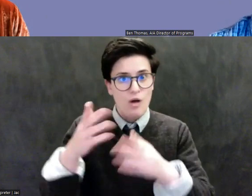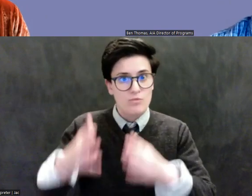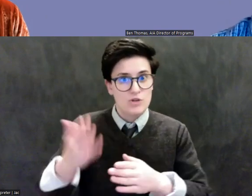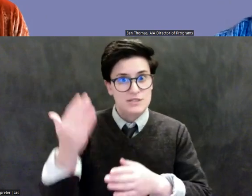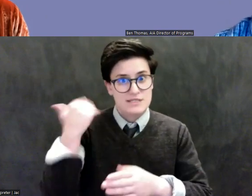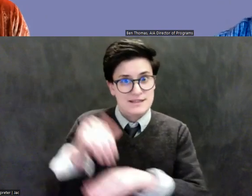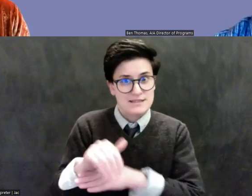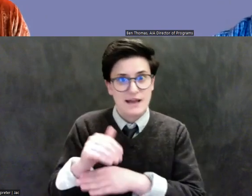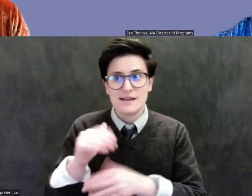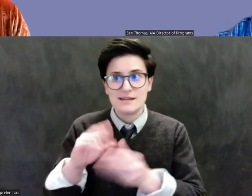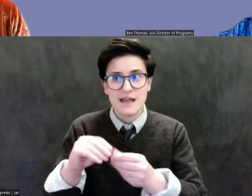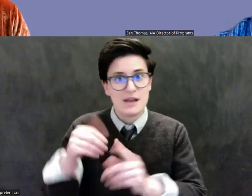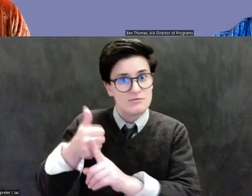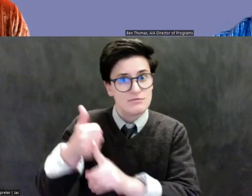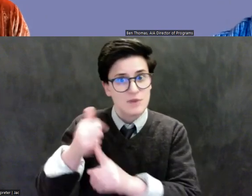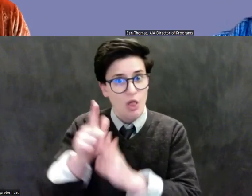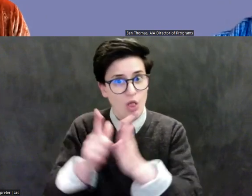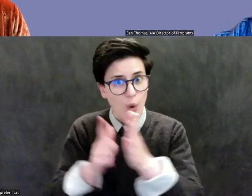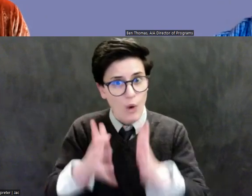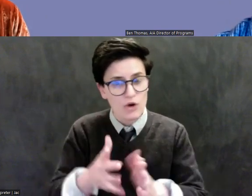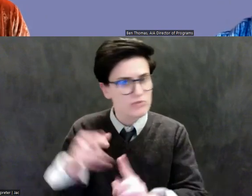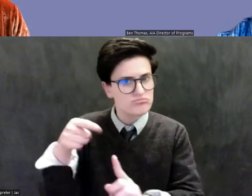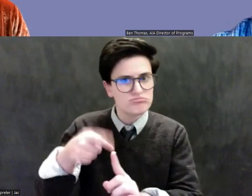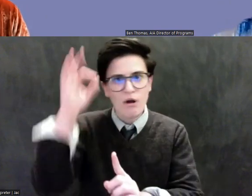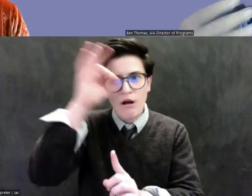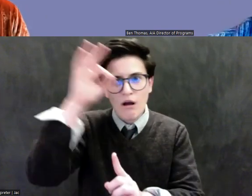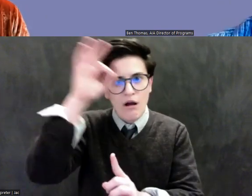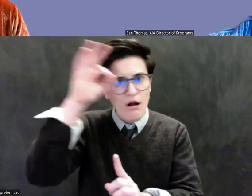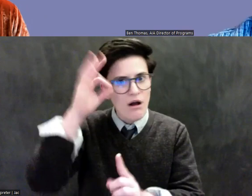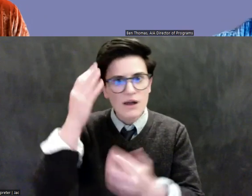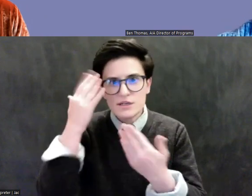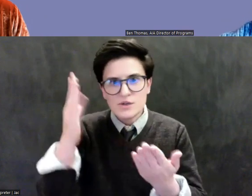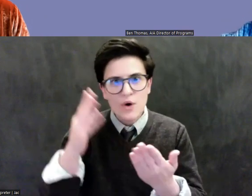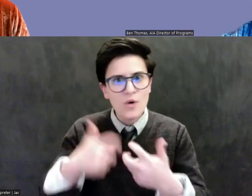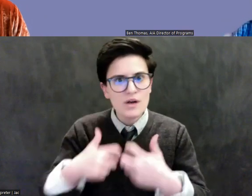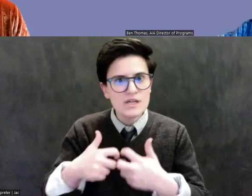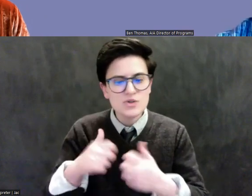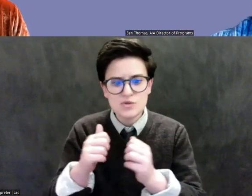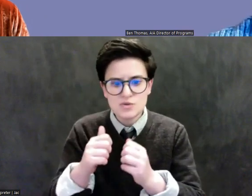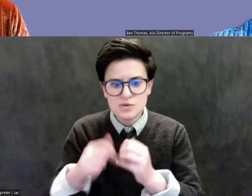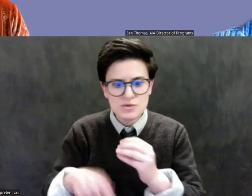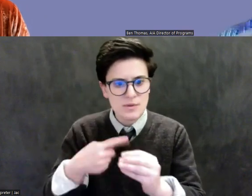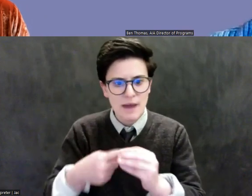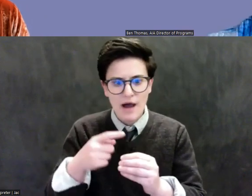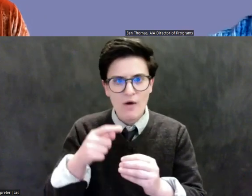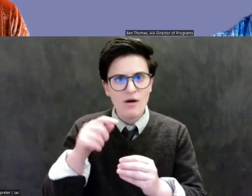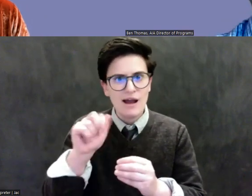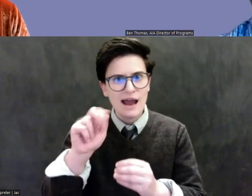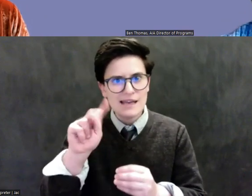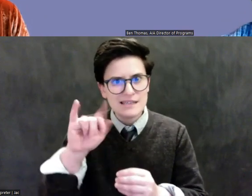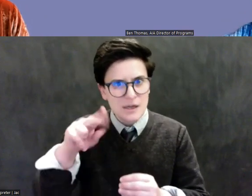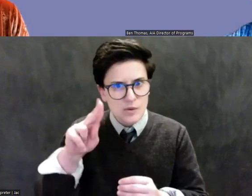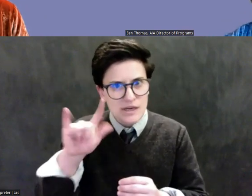and had never heard of this sort of, uh, the issues with antiquity straining and the legal aspects. So kudos to you